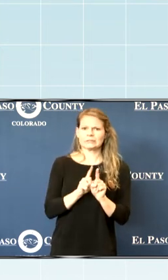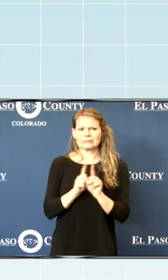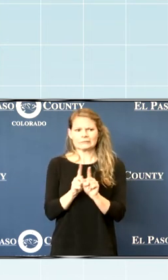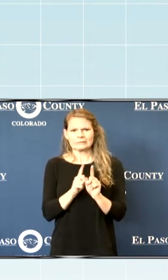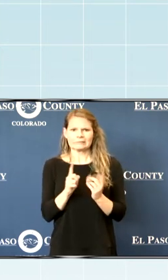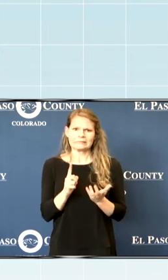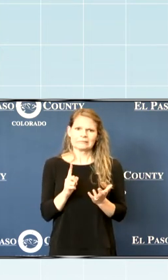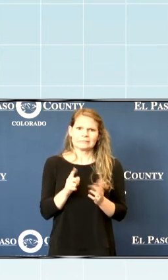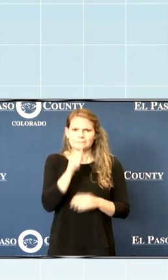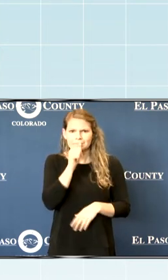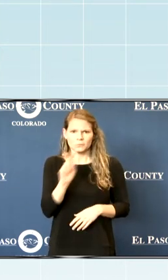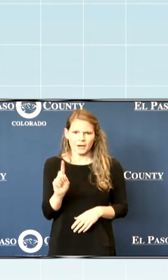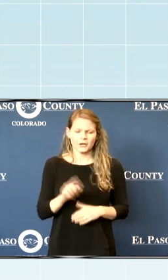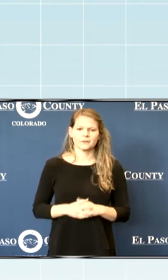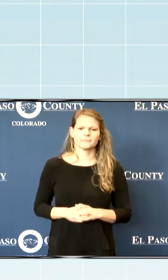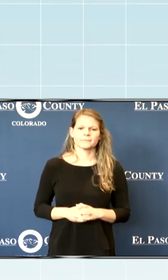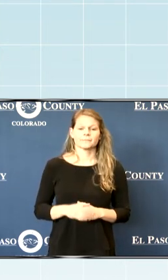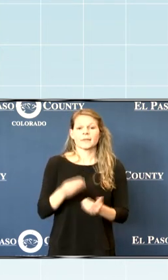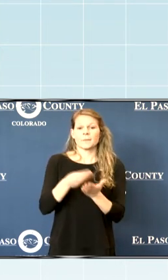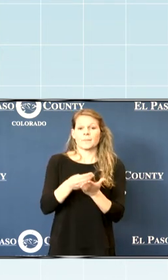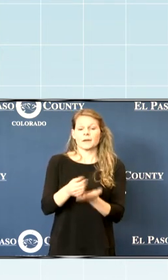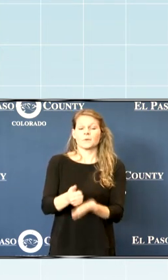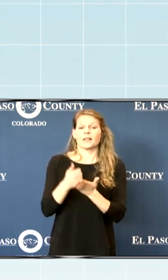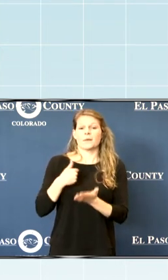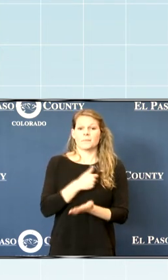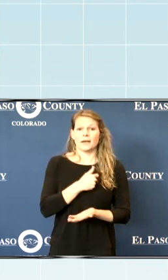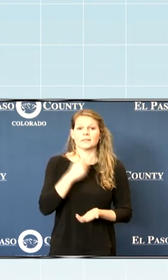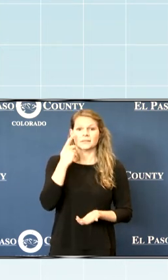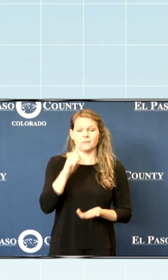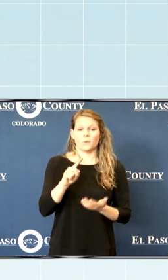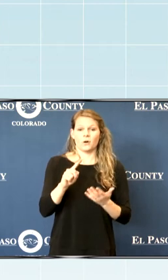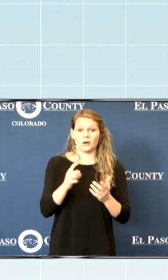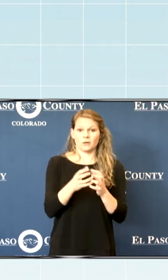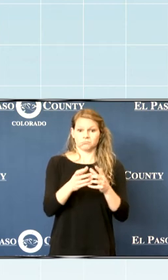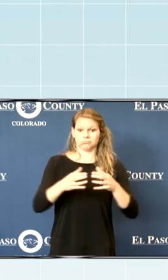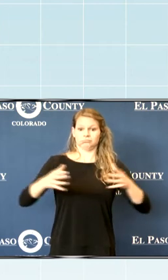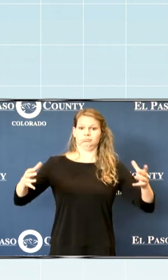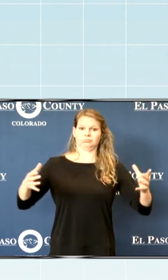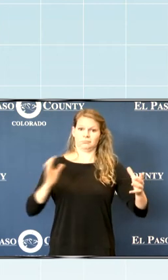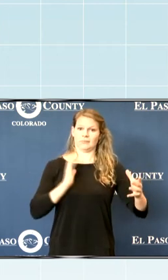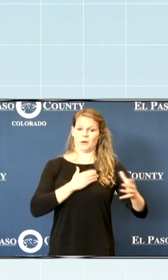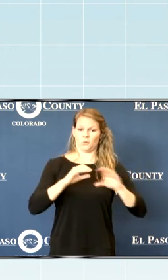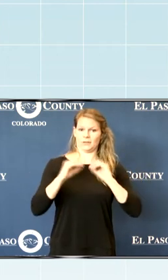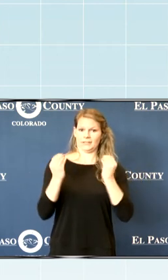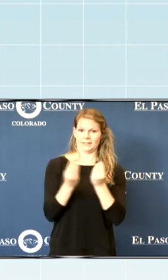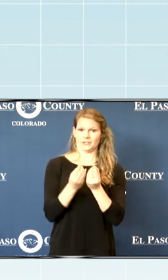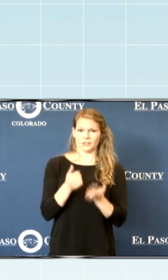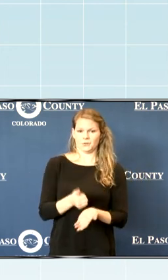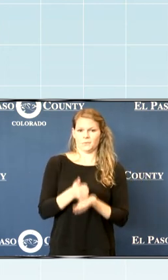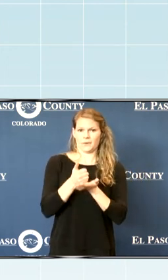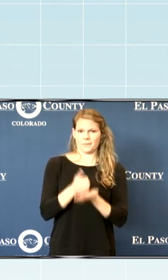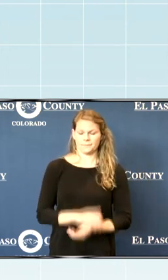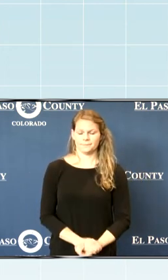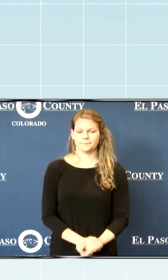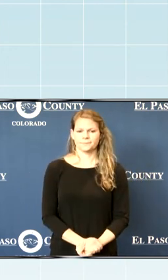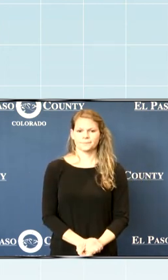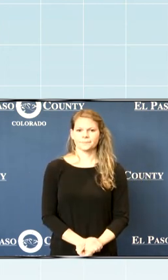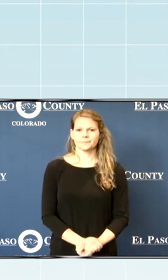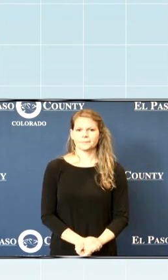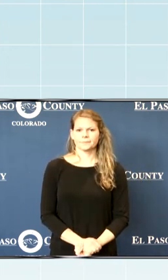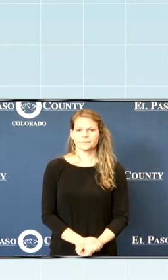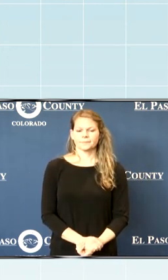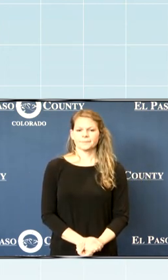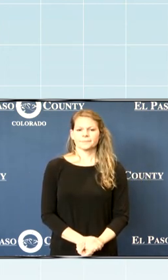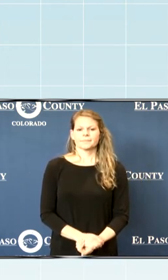ARPA funds will help us ensure that as the mental health needs of our community grow, our organization keeps up. So on behalf of our